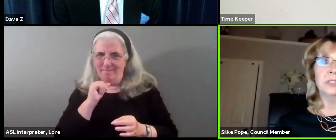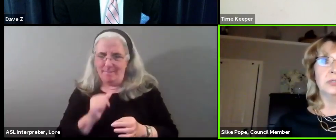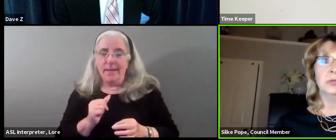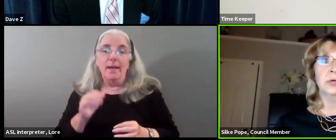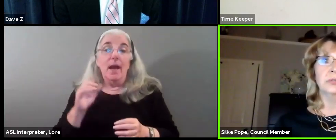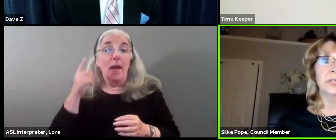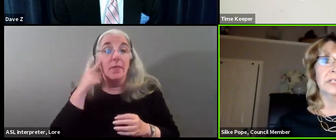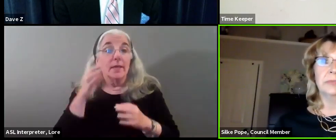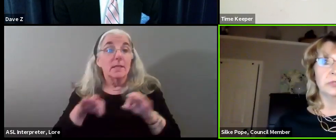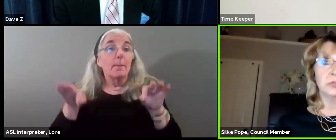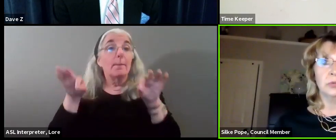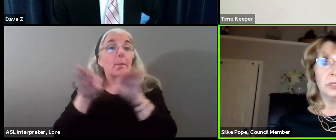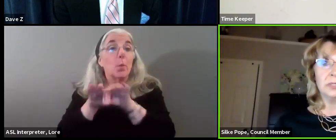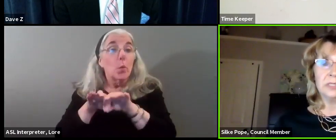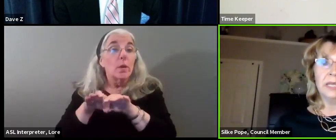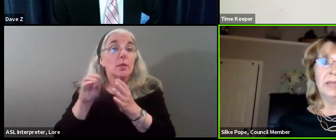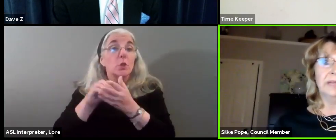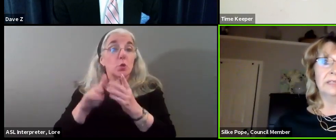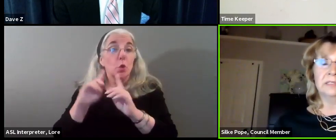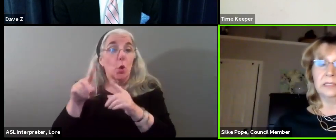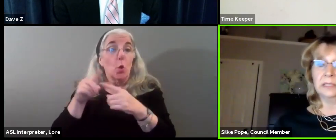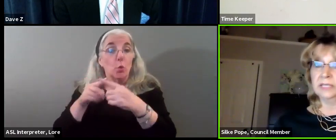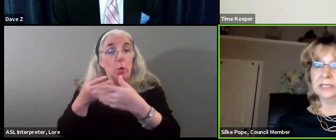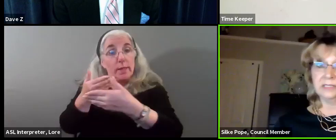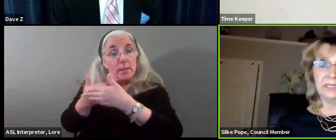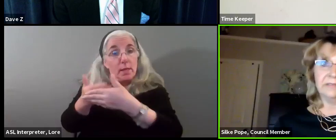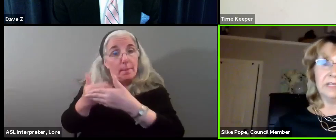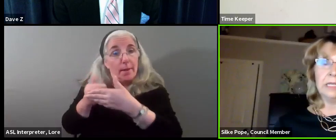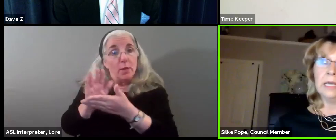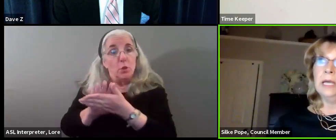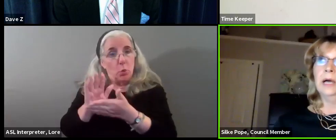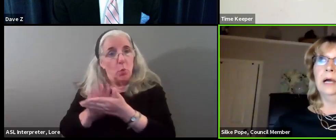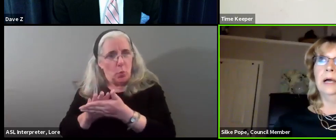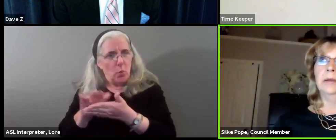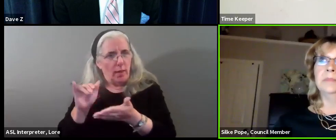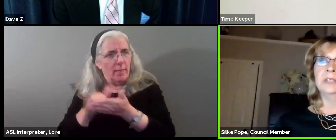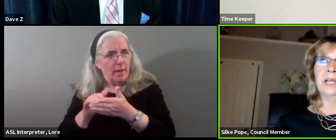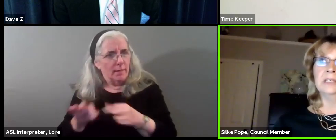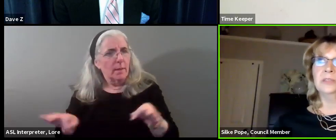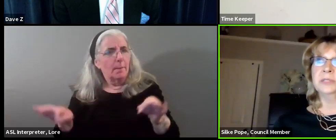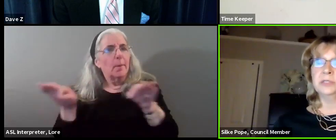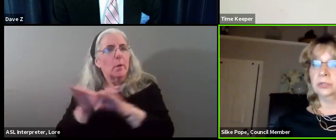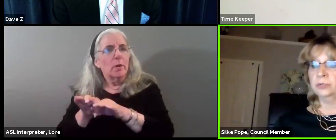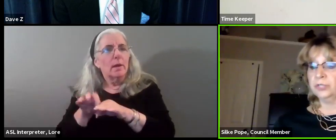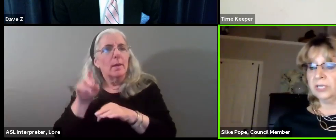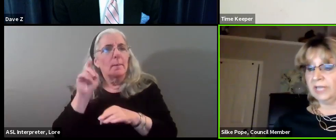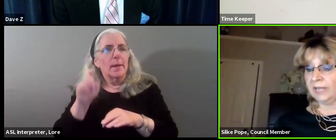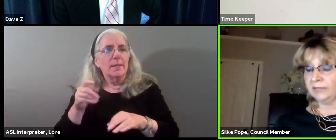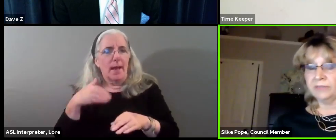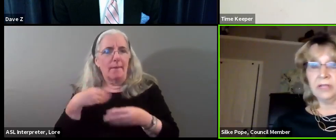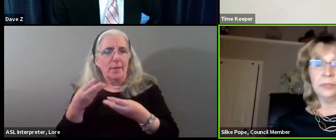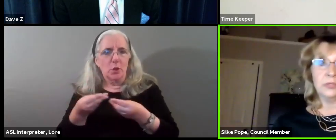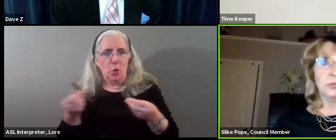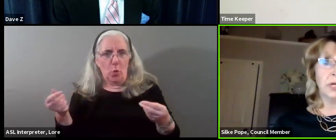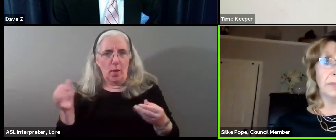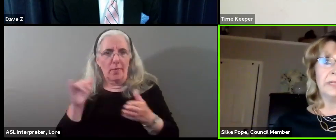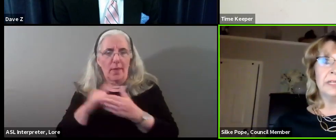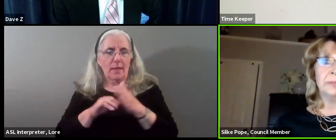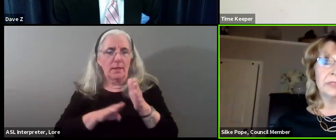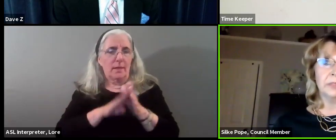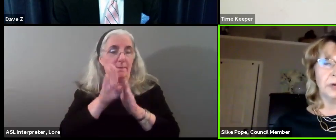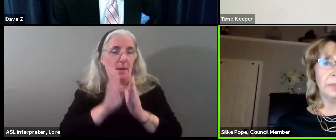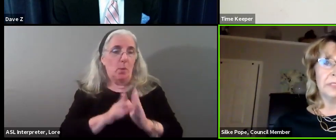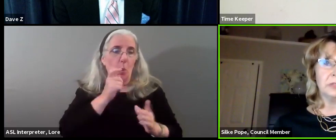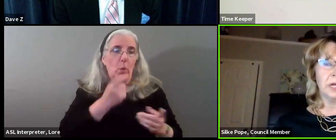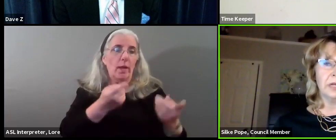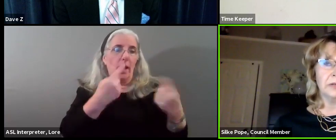our students to go to their neighborhood schools. That is, that is a given. There has to be a solution that developers who come in